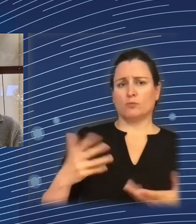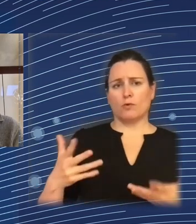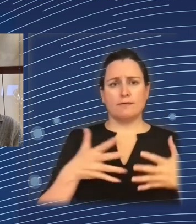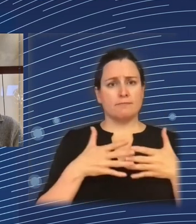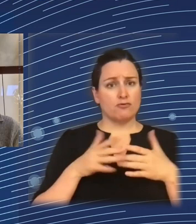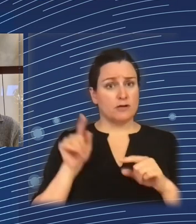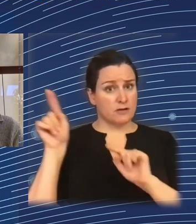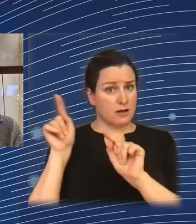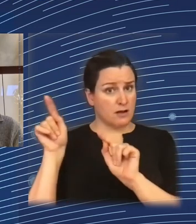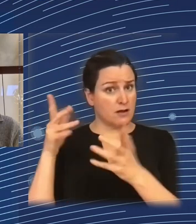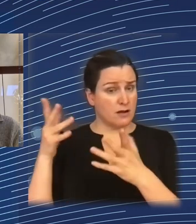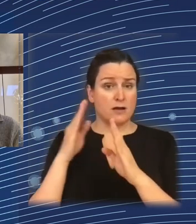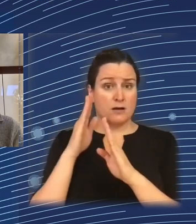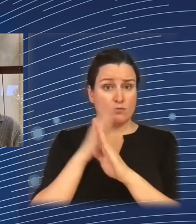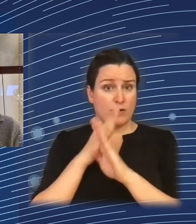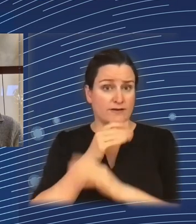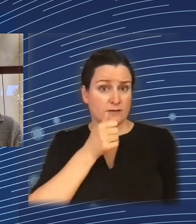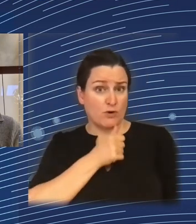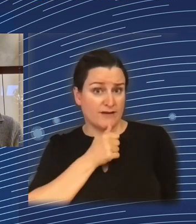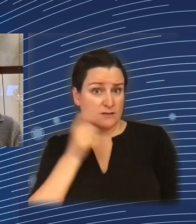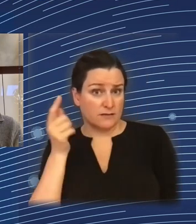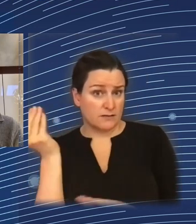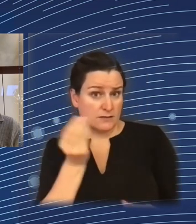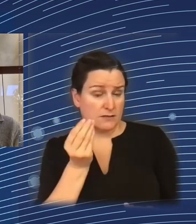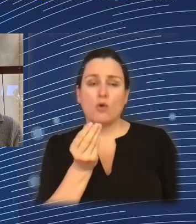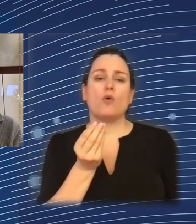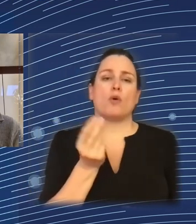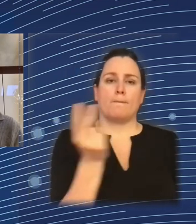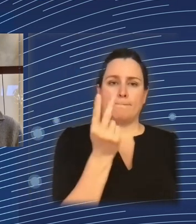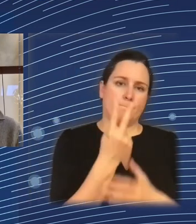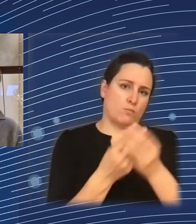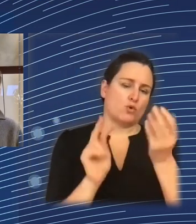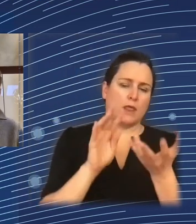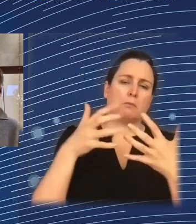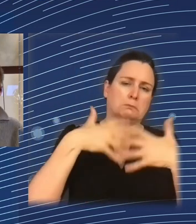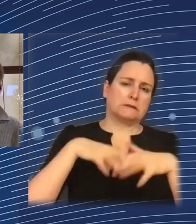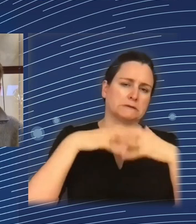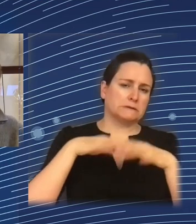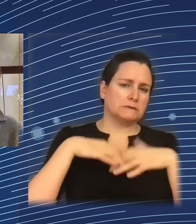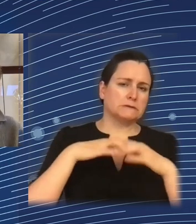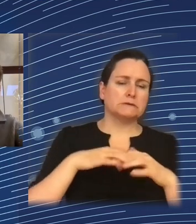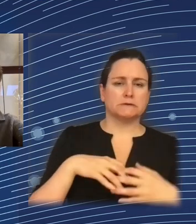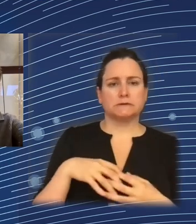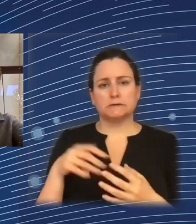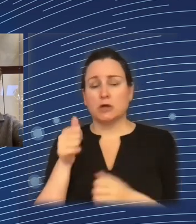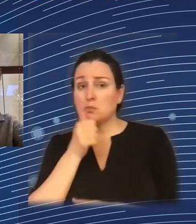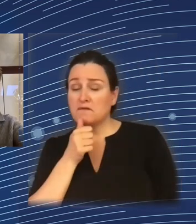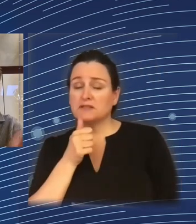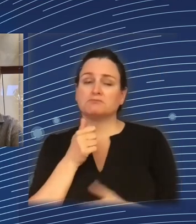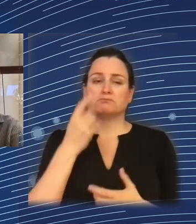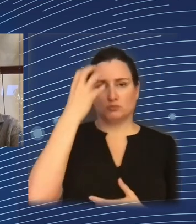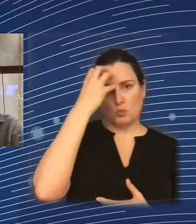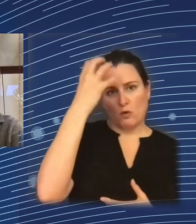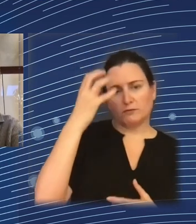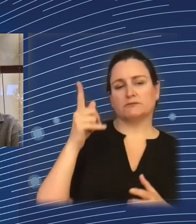it's probably public. It's a both. It's a mix. Okay. Excellent question. Who would like to take this one before I return to the room?